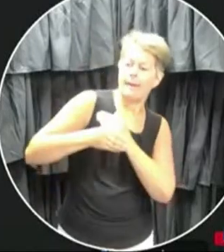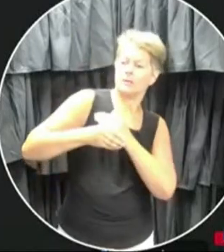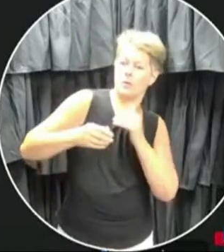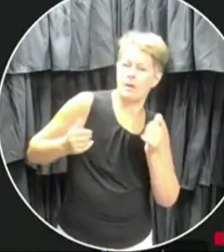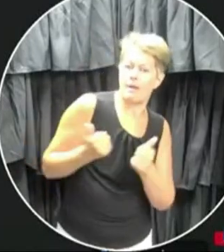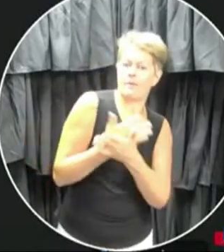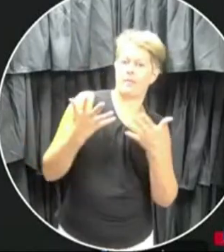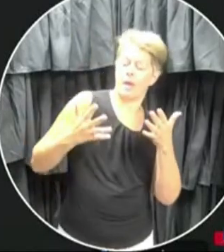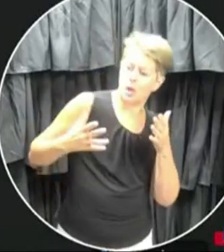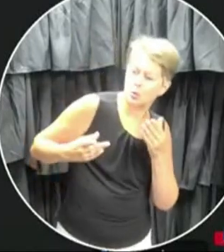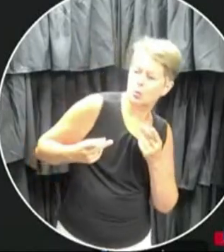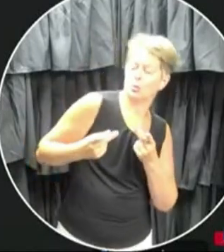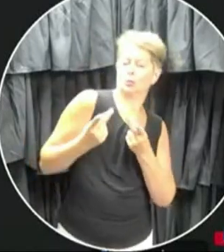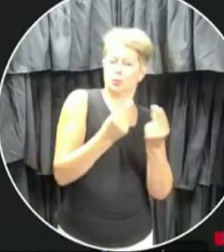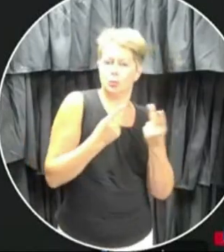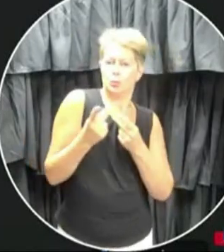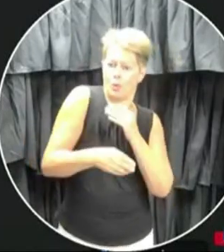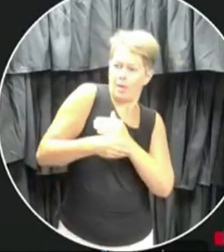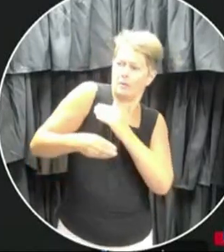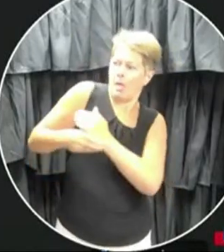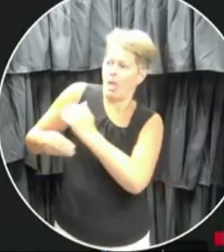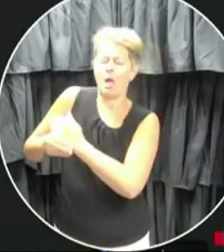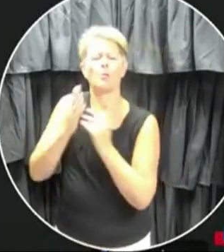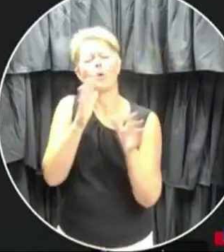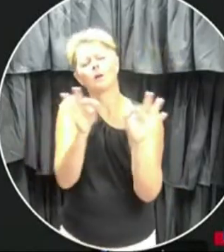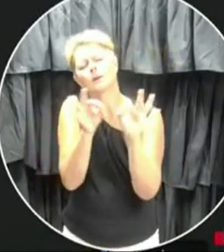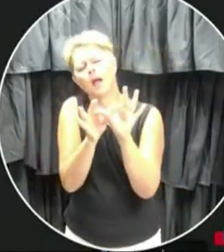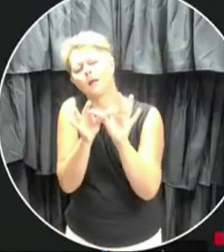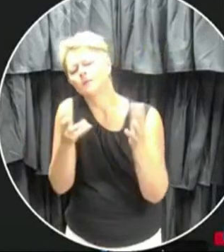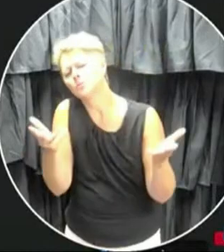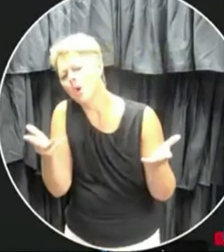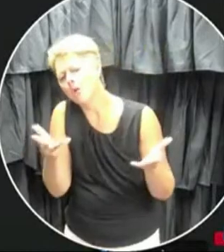will cost, frankly, is there any price tag associated with this plan?